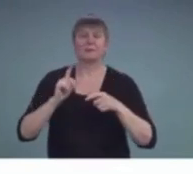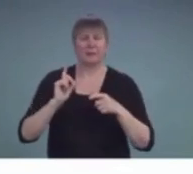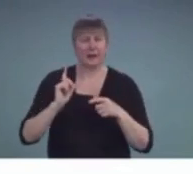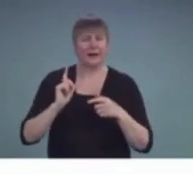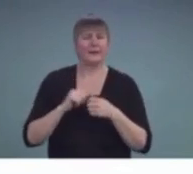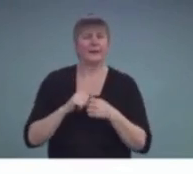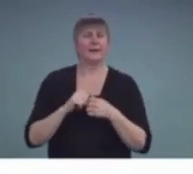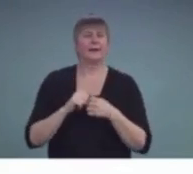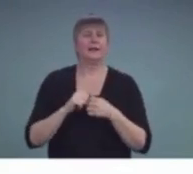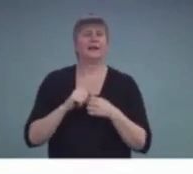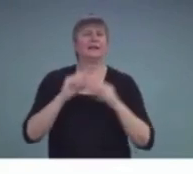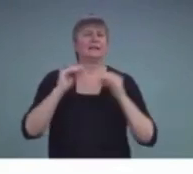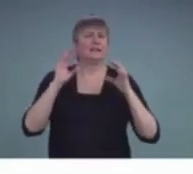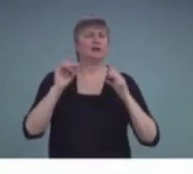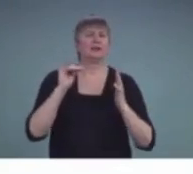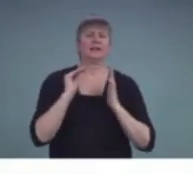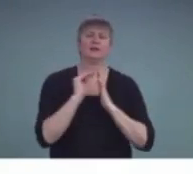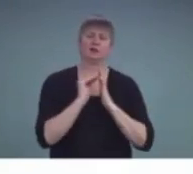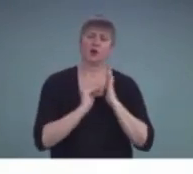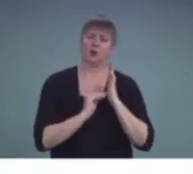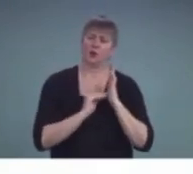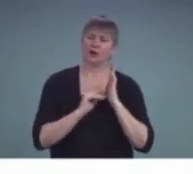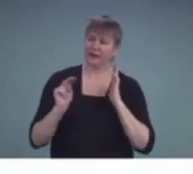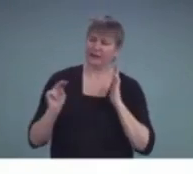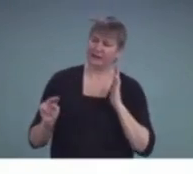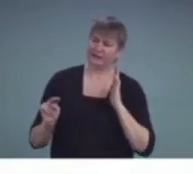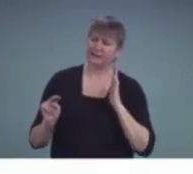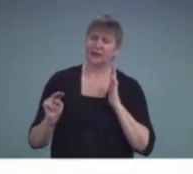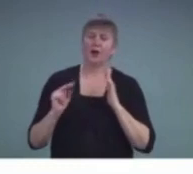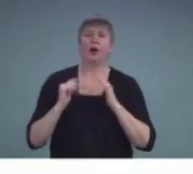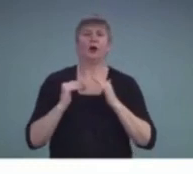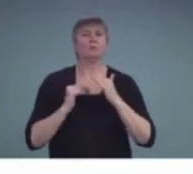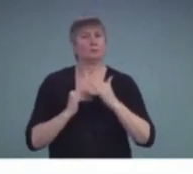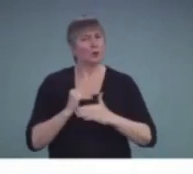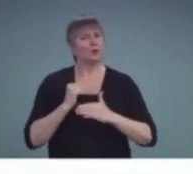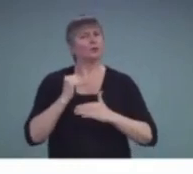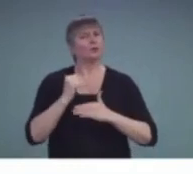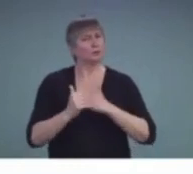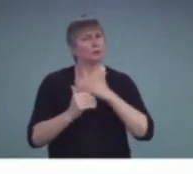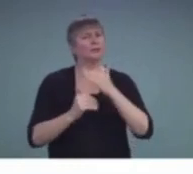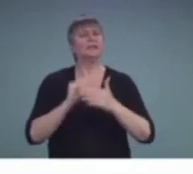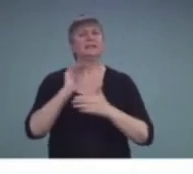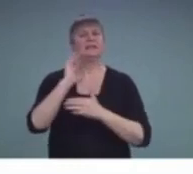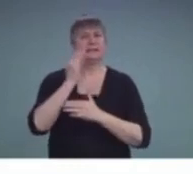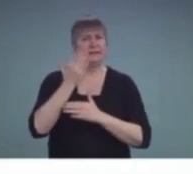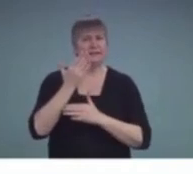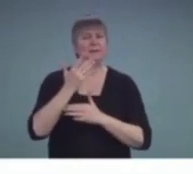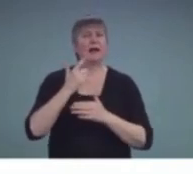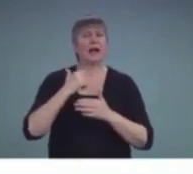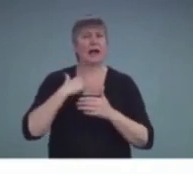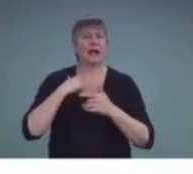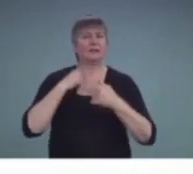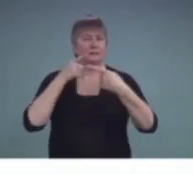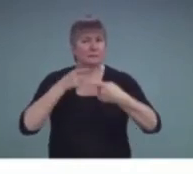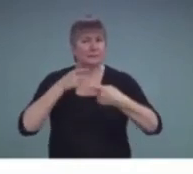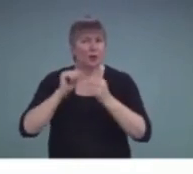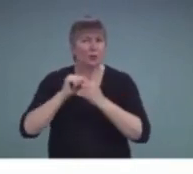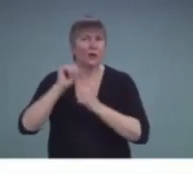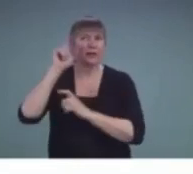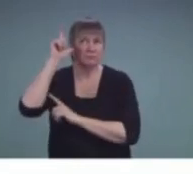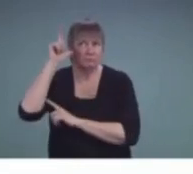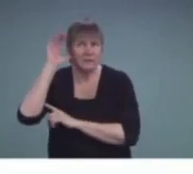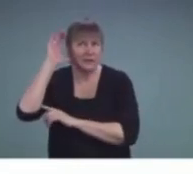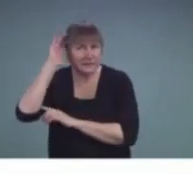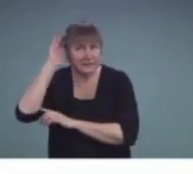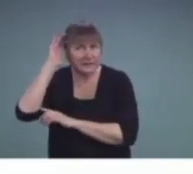her notes about the progress he was making that he had difficulties with listening comprehension and talked these